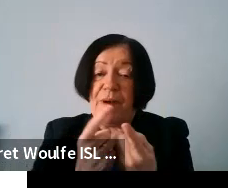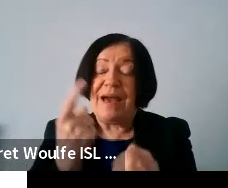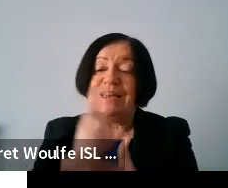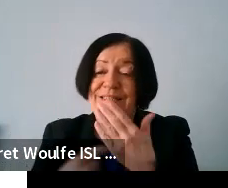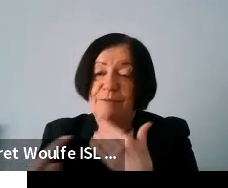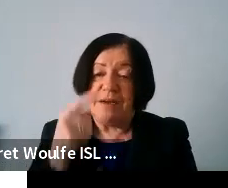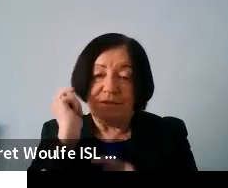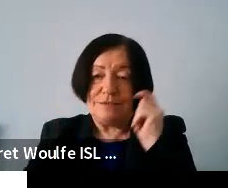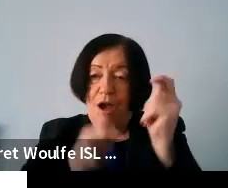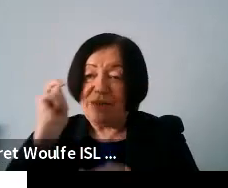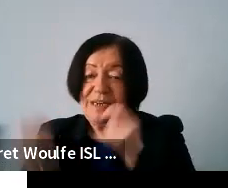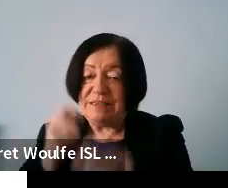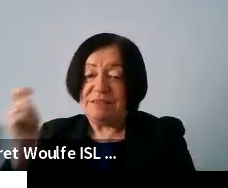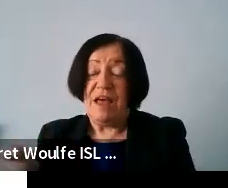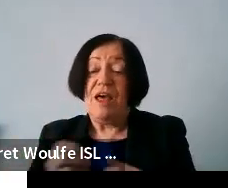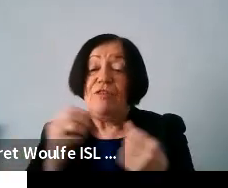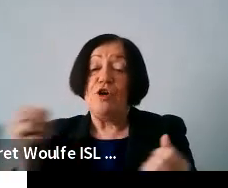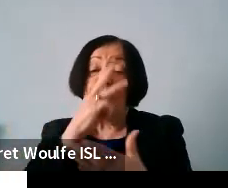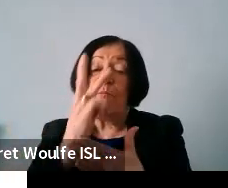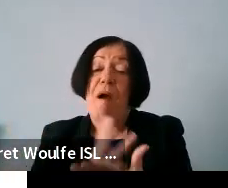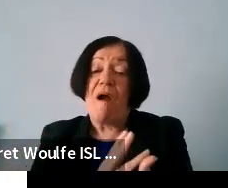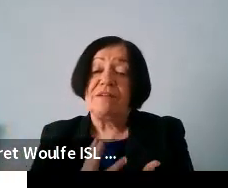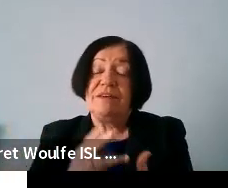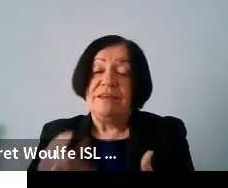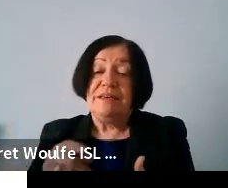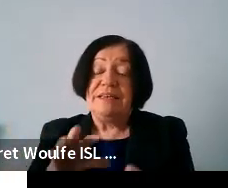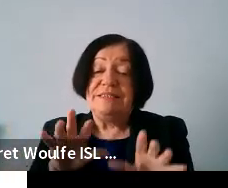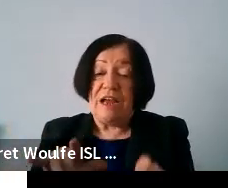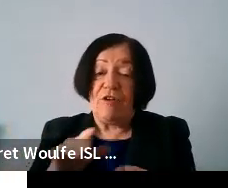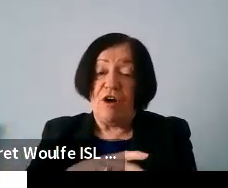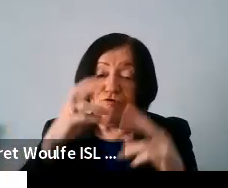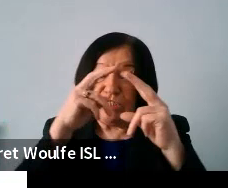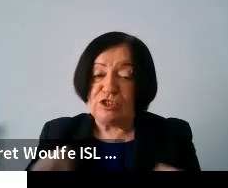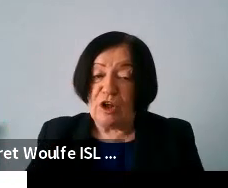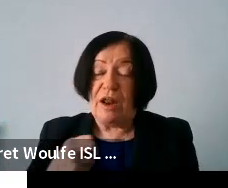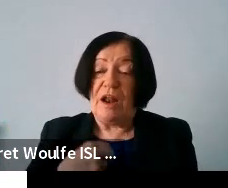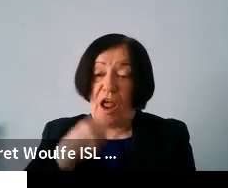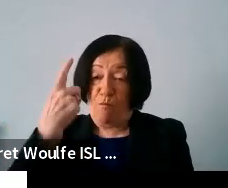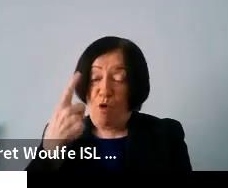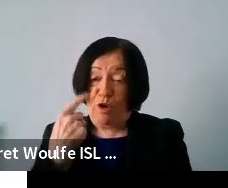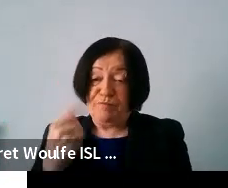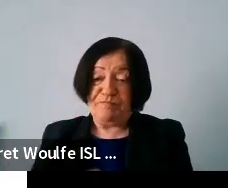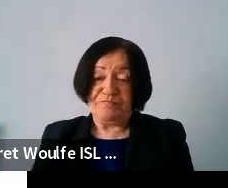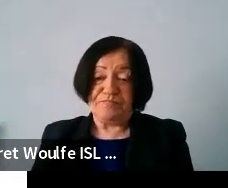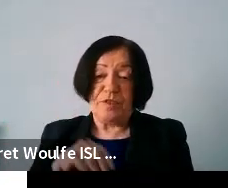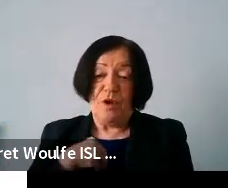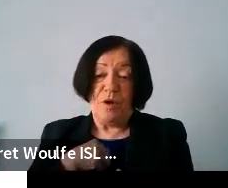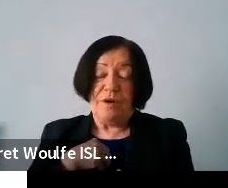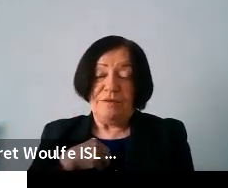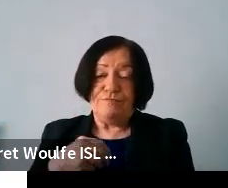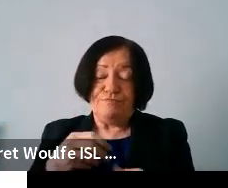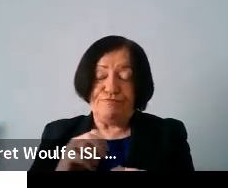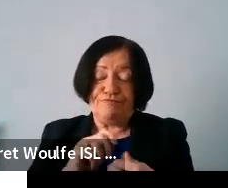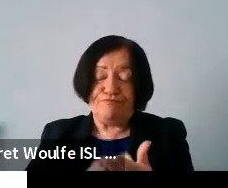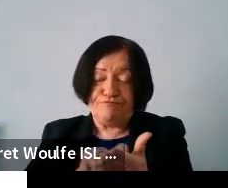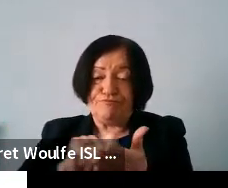nominees and then the other part is a secretariat of researchers and i'm a one so we draft reports that